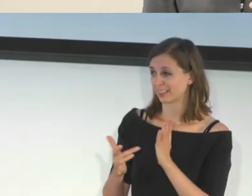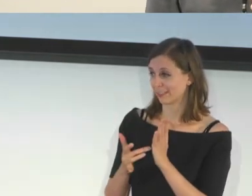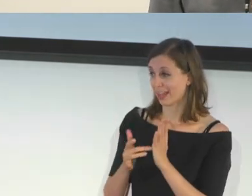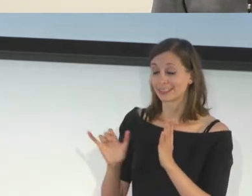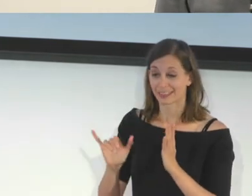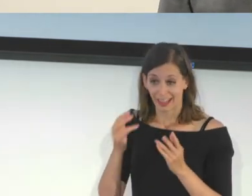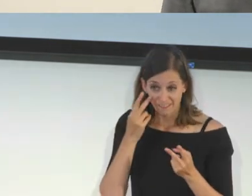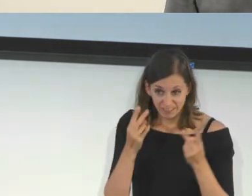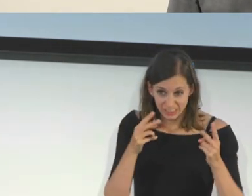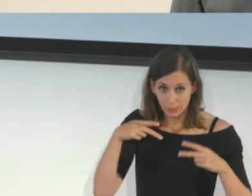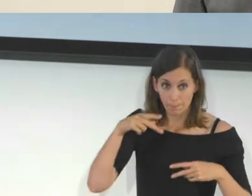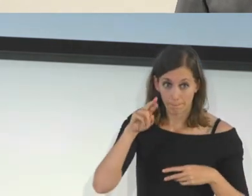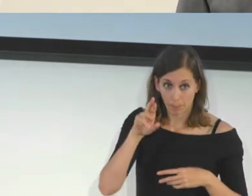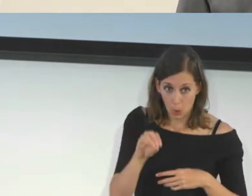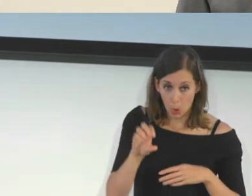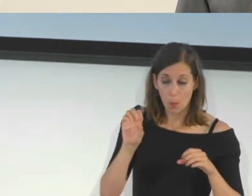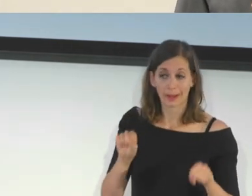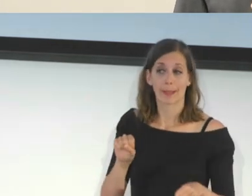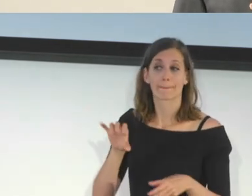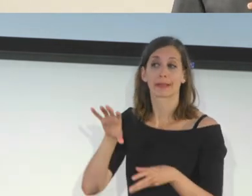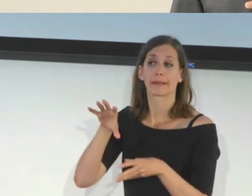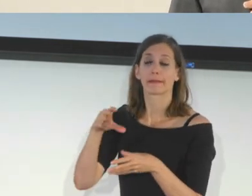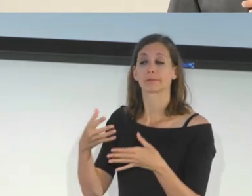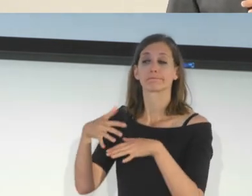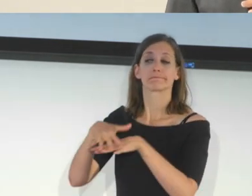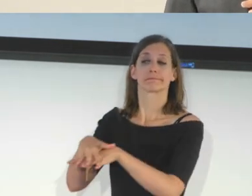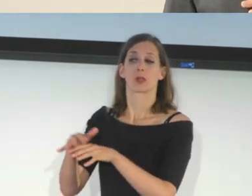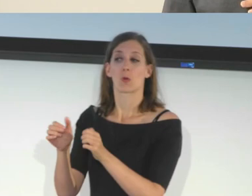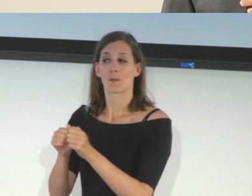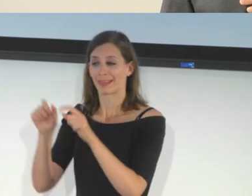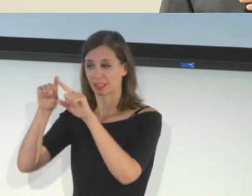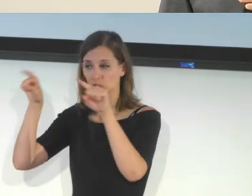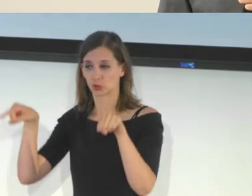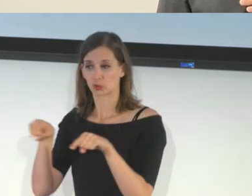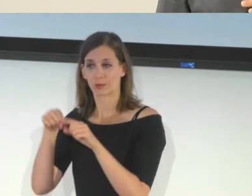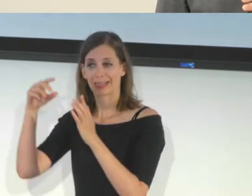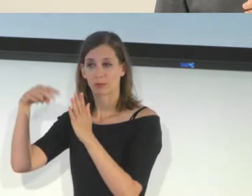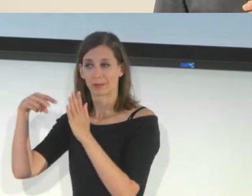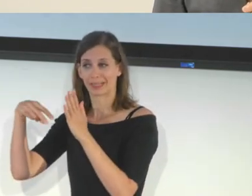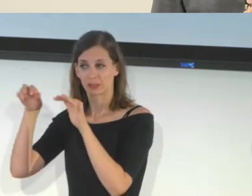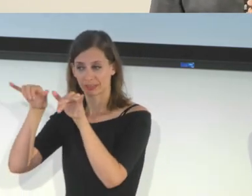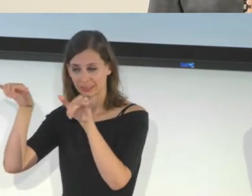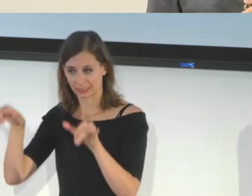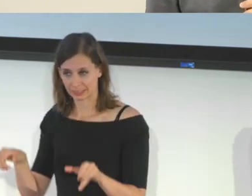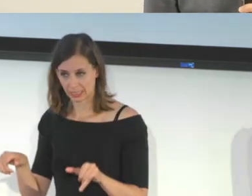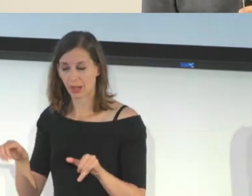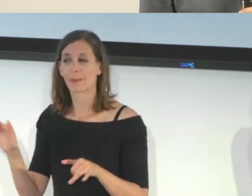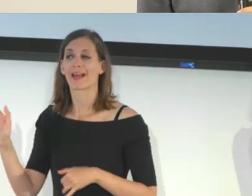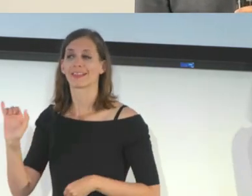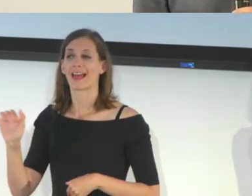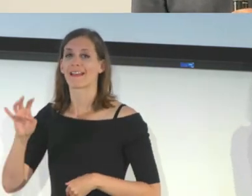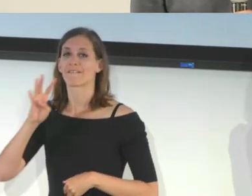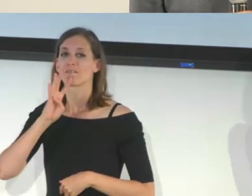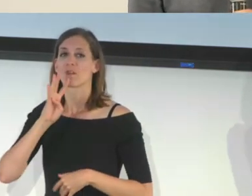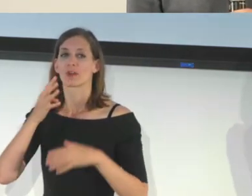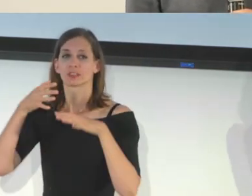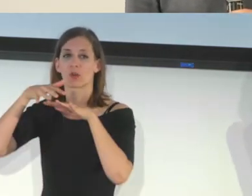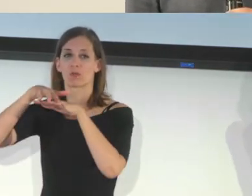Pro can be incorporated with screen readers like VoiceOver or to basically identify objects